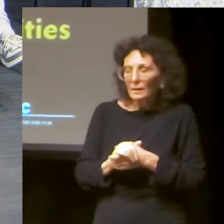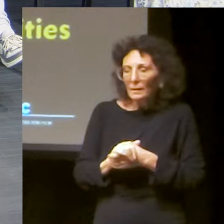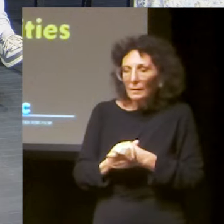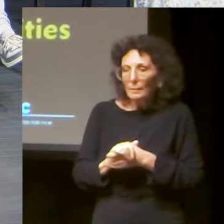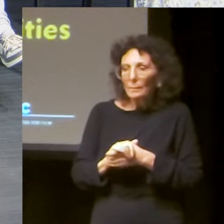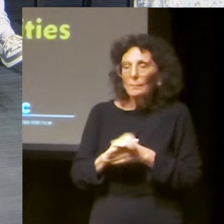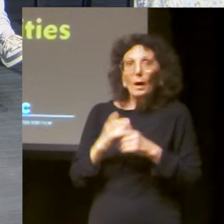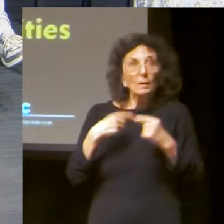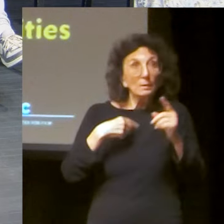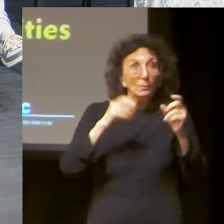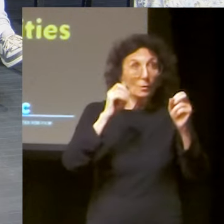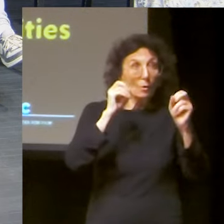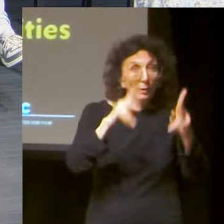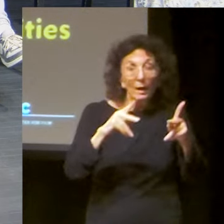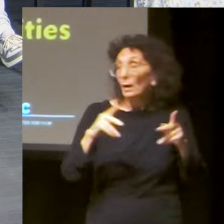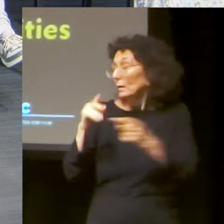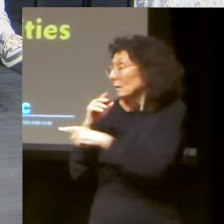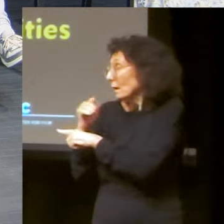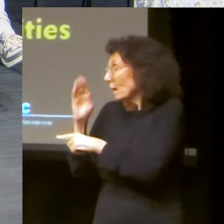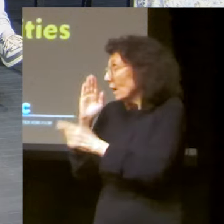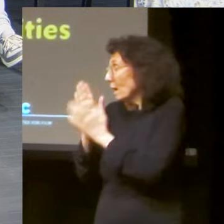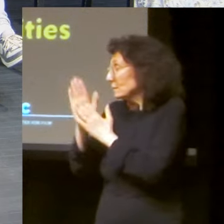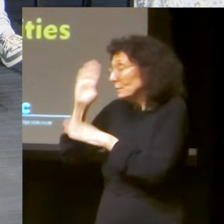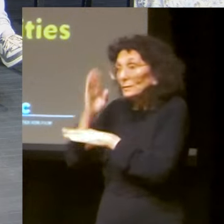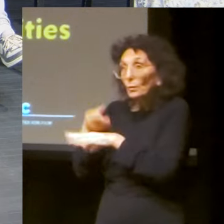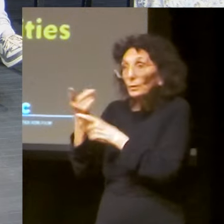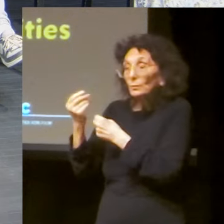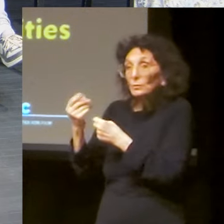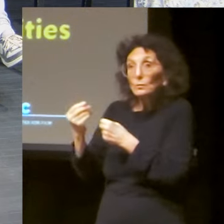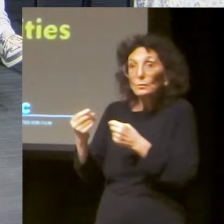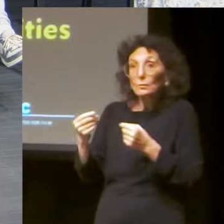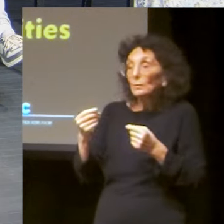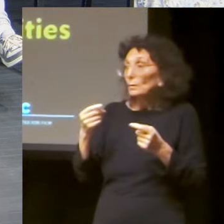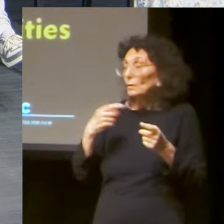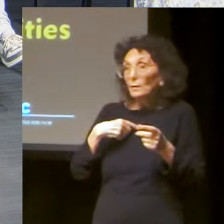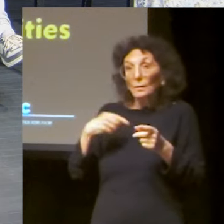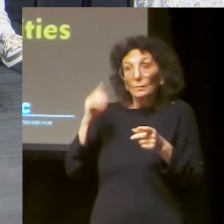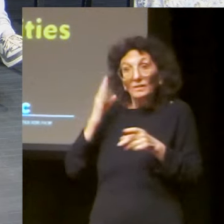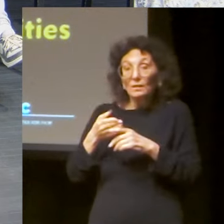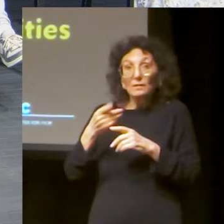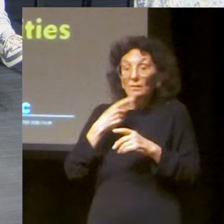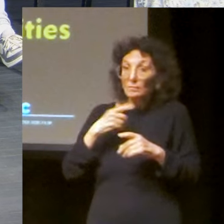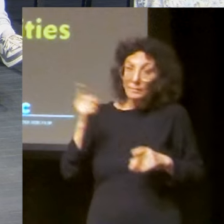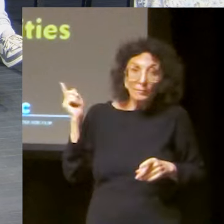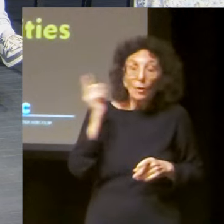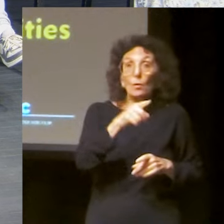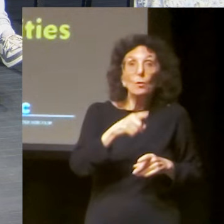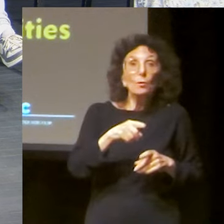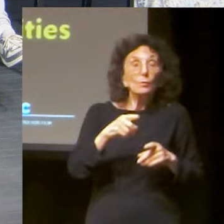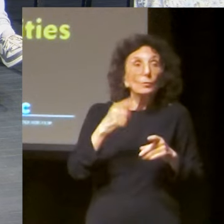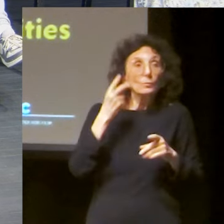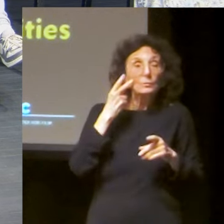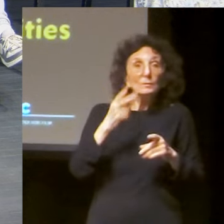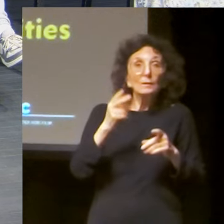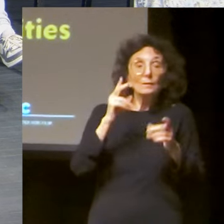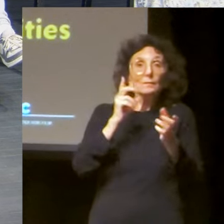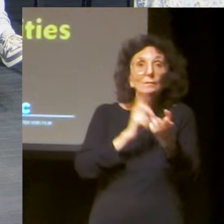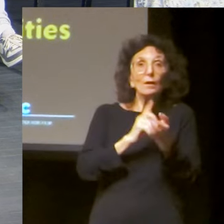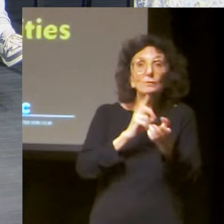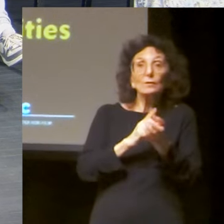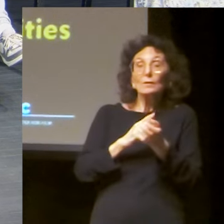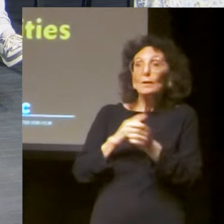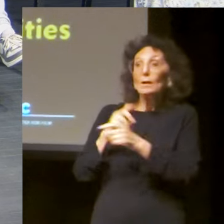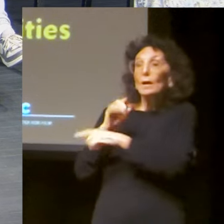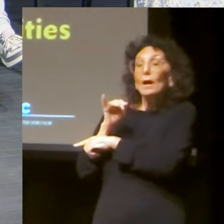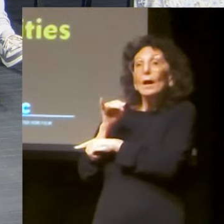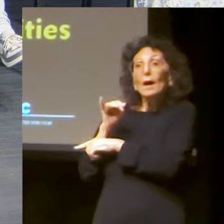And his name was Dr. Seymour Charles, who has long gone. And I was like, okay, John,